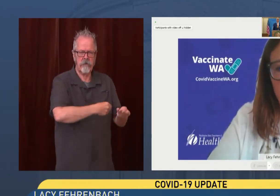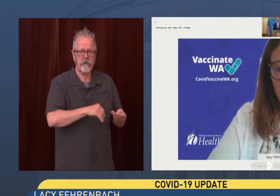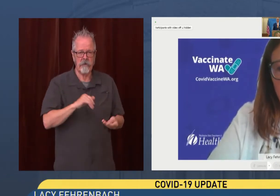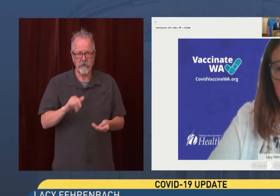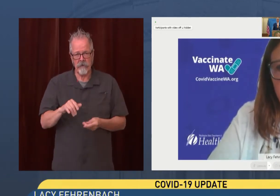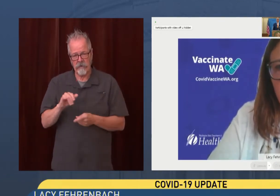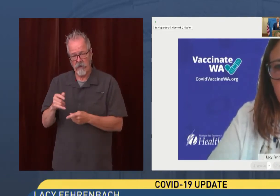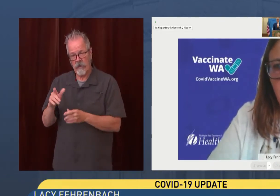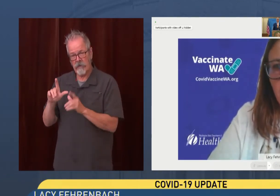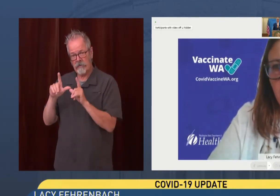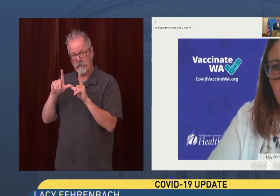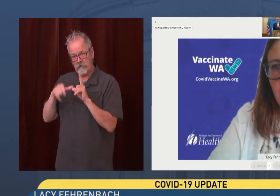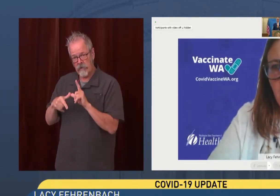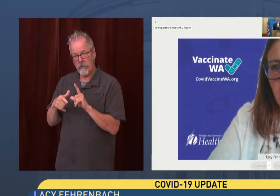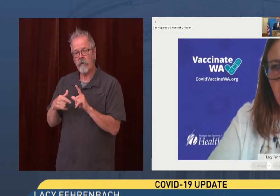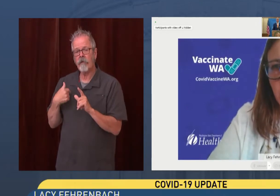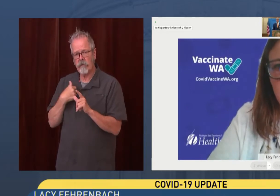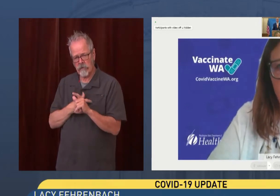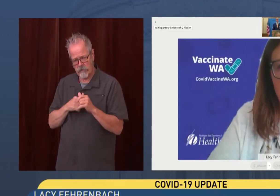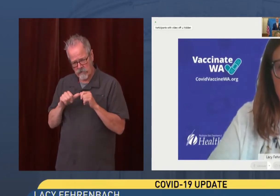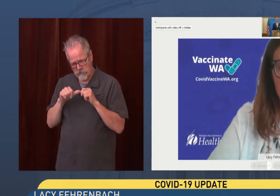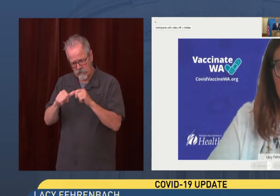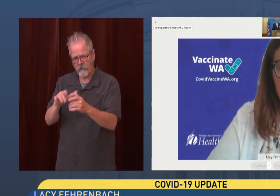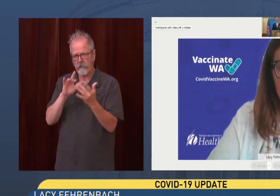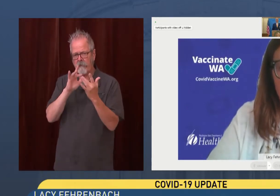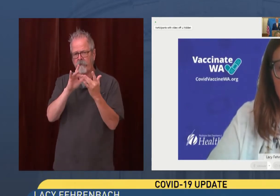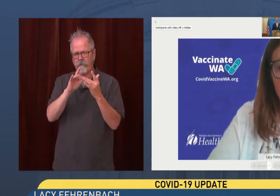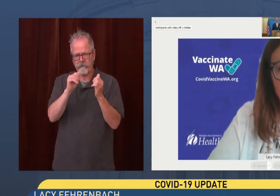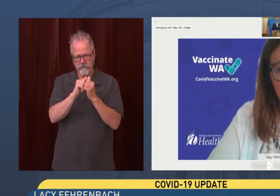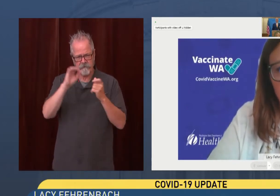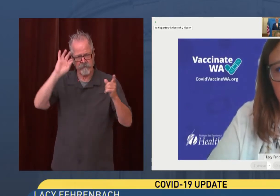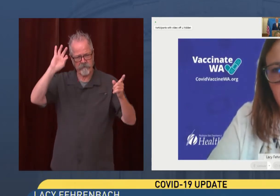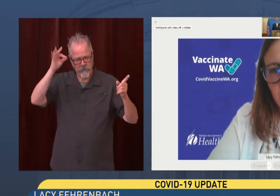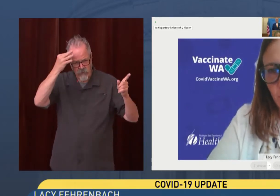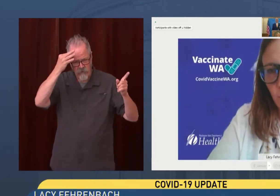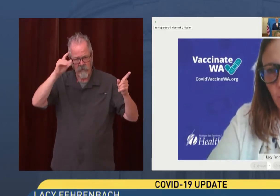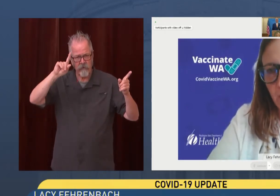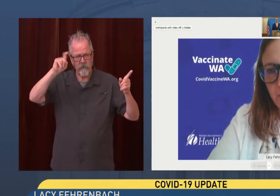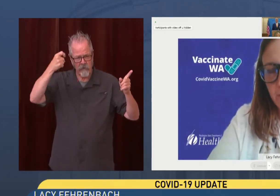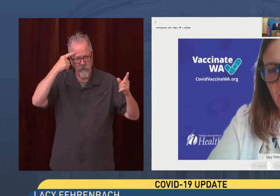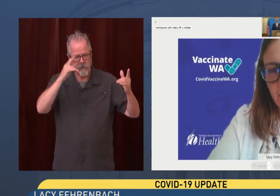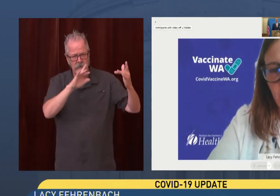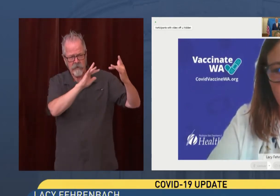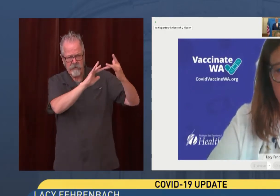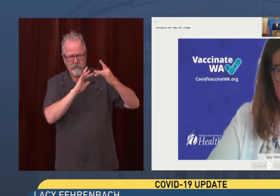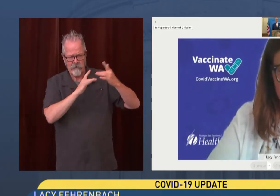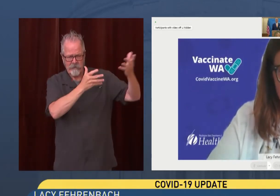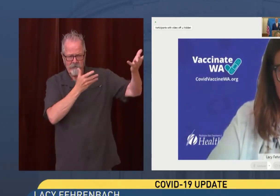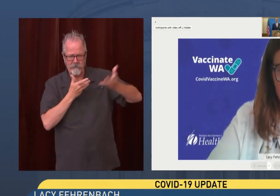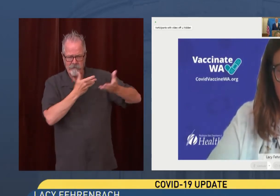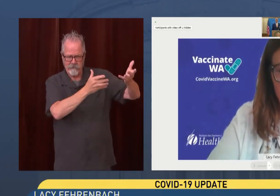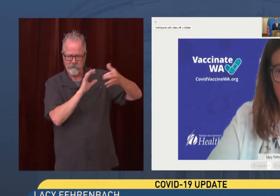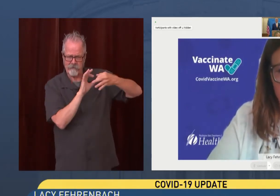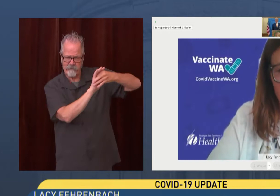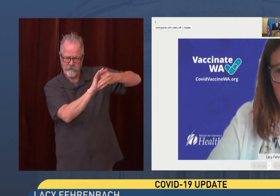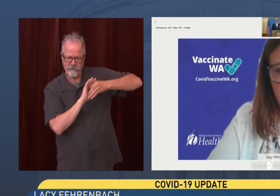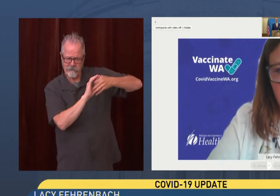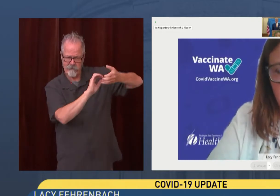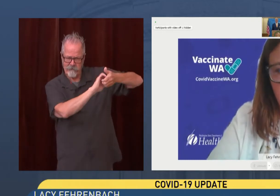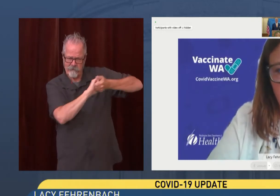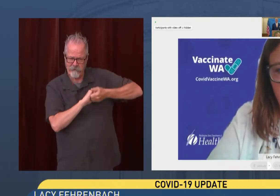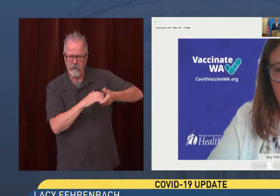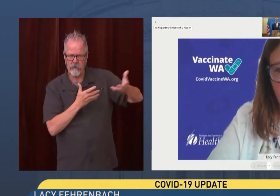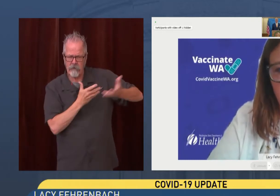communication with the federal government about, you know, the possibility to extend those, the